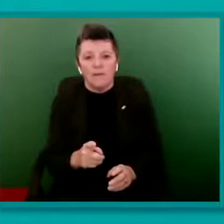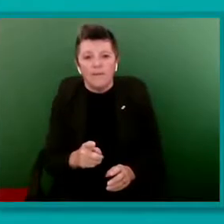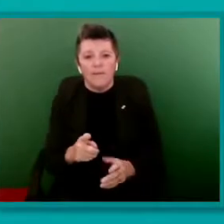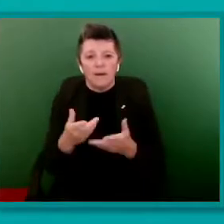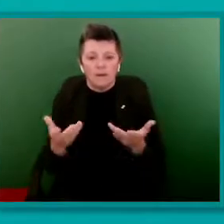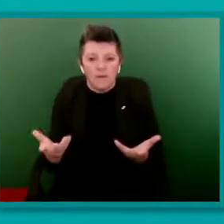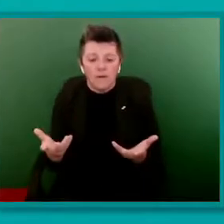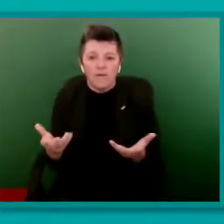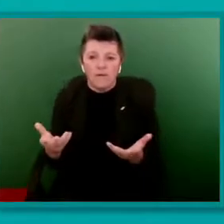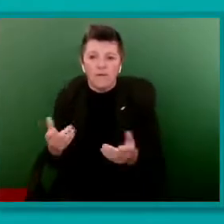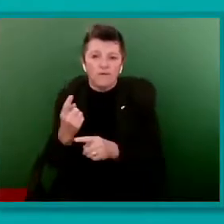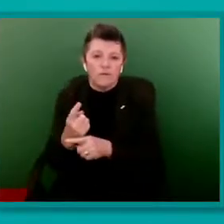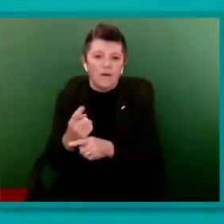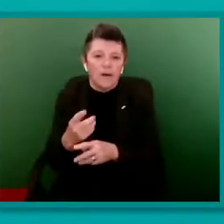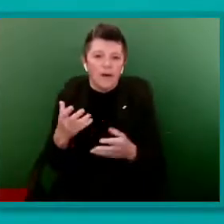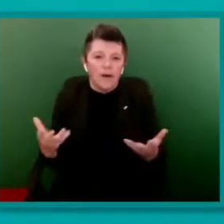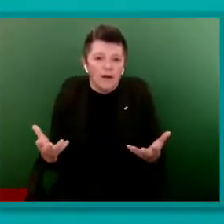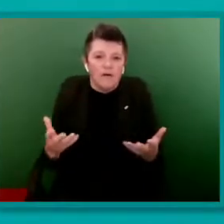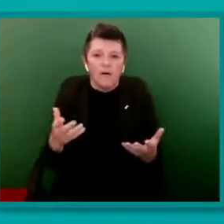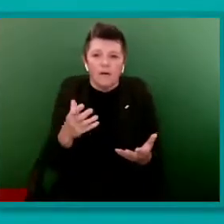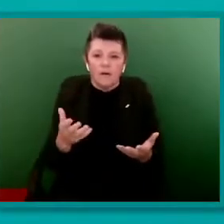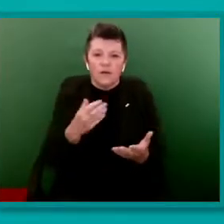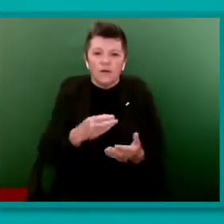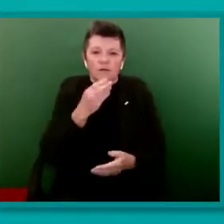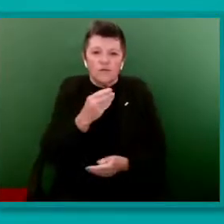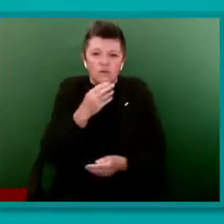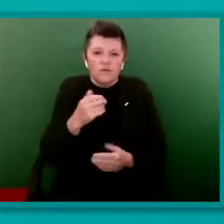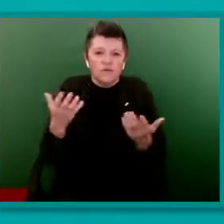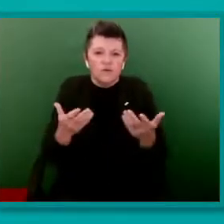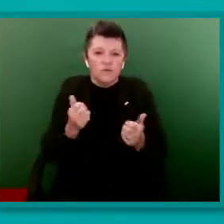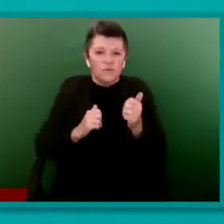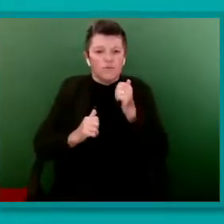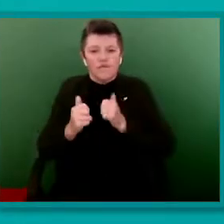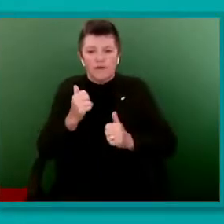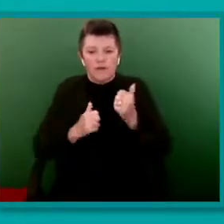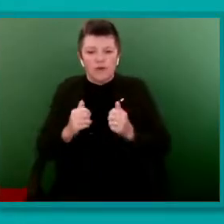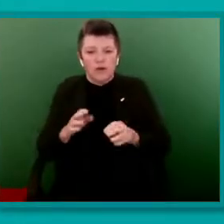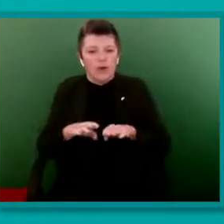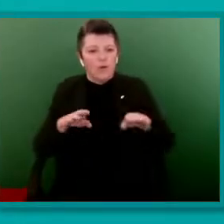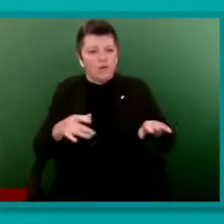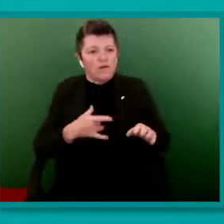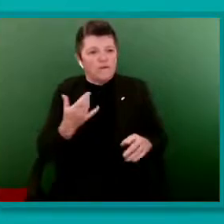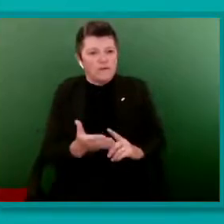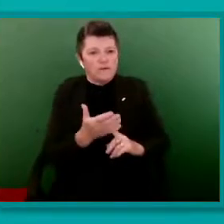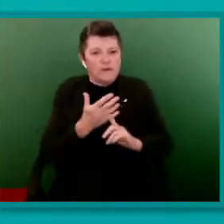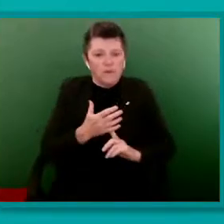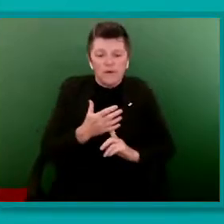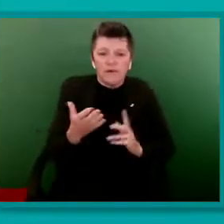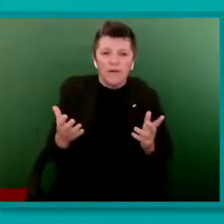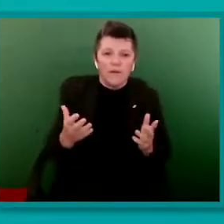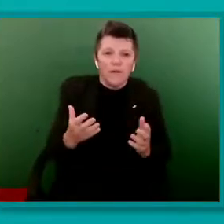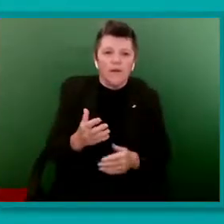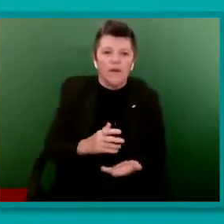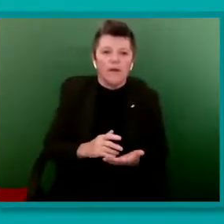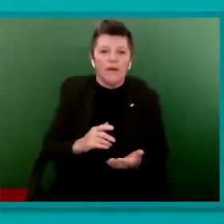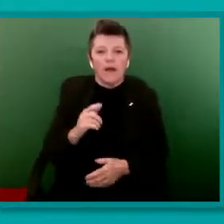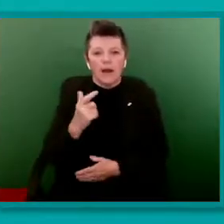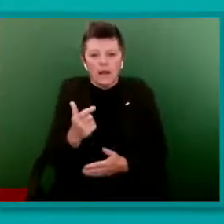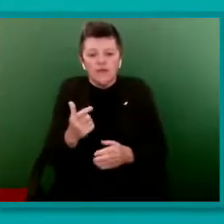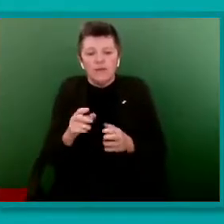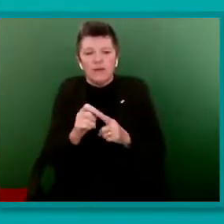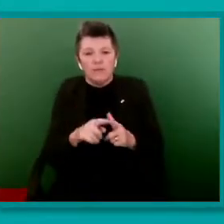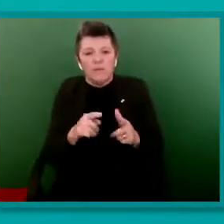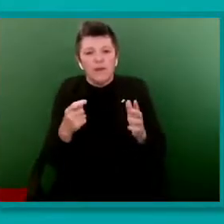you're accustomed to privilege, equality feels like oppression. Lesbian peer Baroness Barker said in the House of Lords